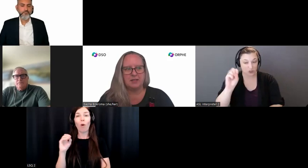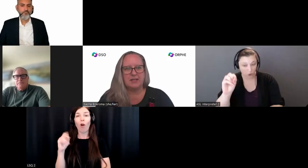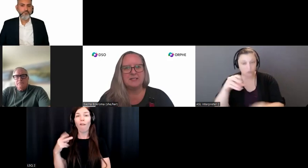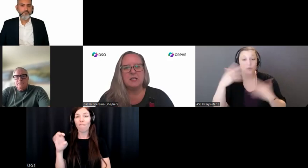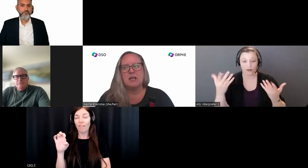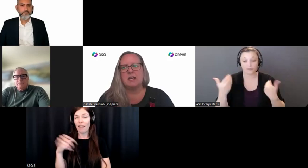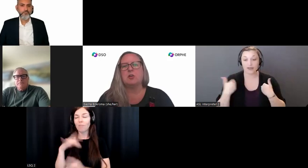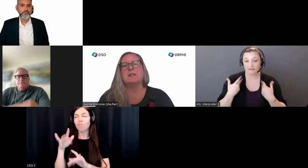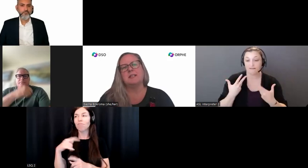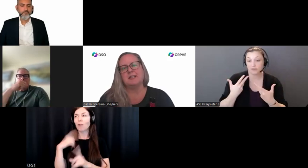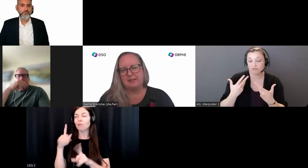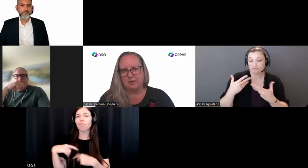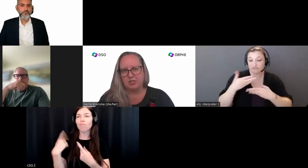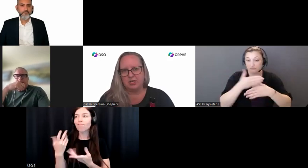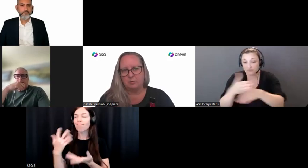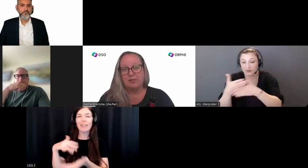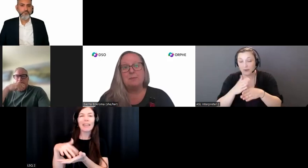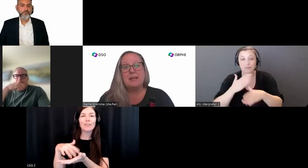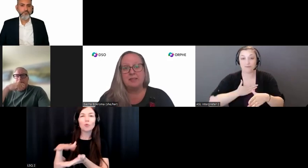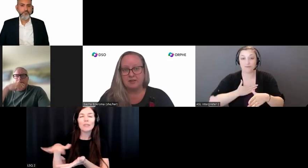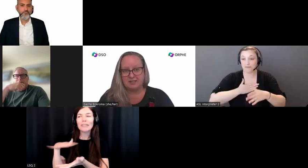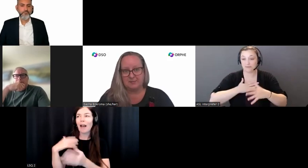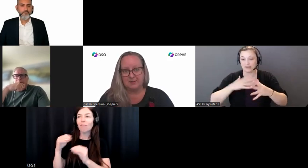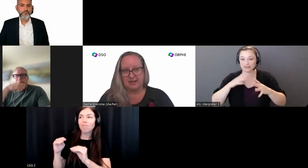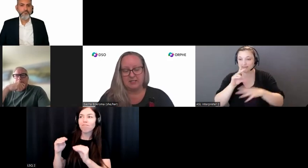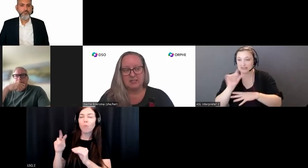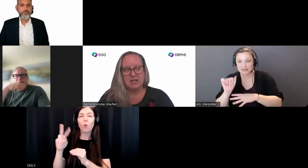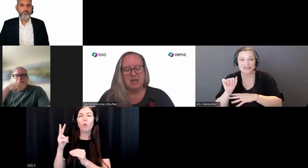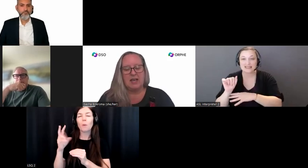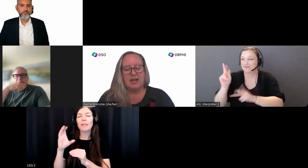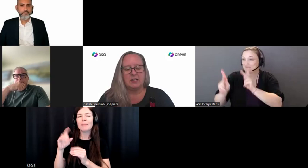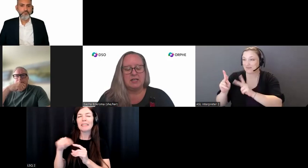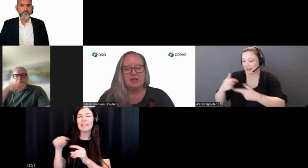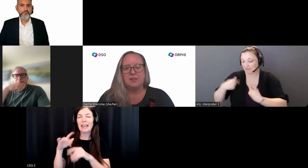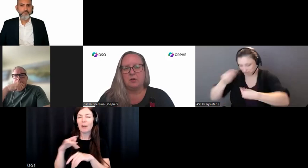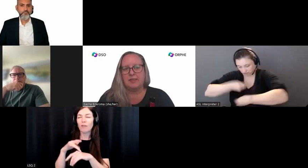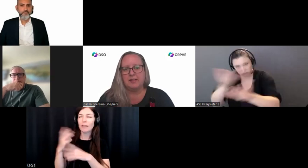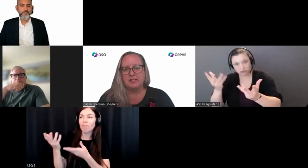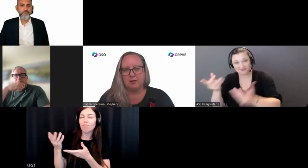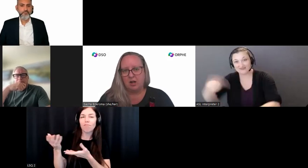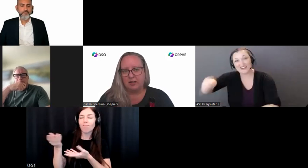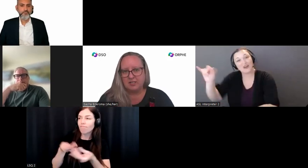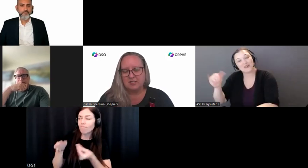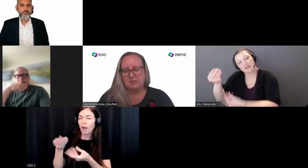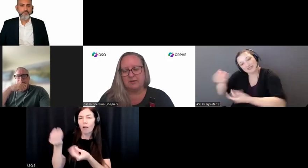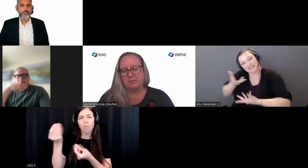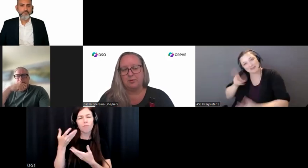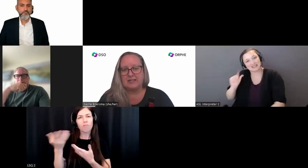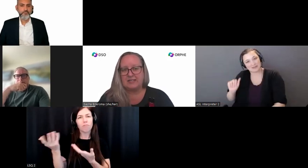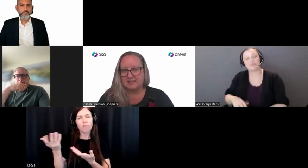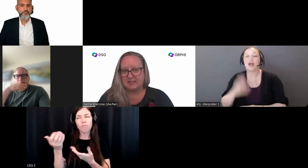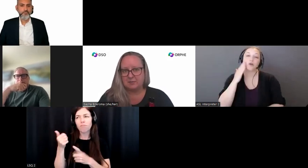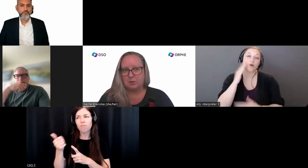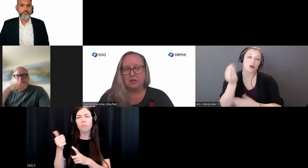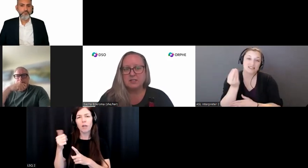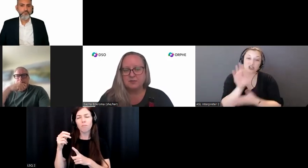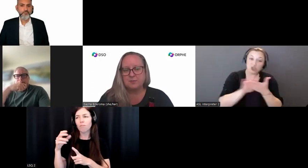disabilities, increasingly they would share with me their disabilities. And even though in the Ontario college system, there are pretty